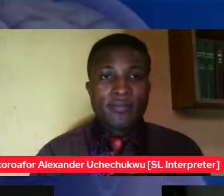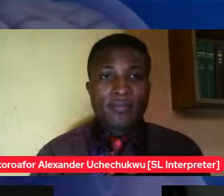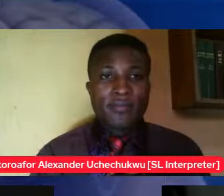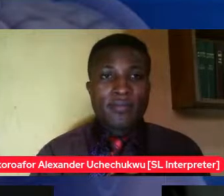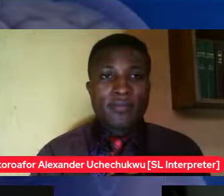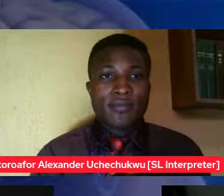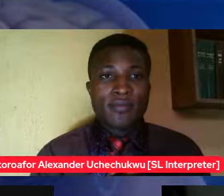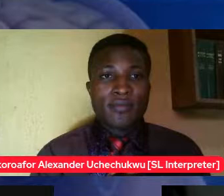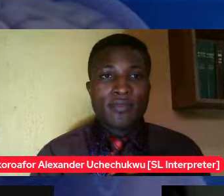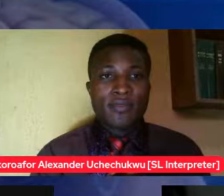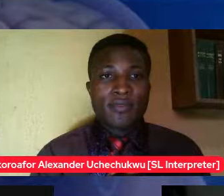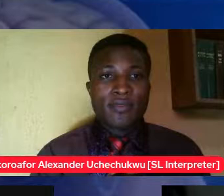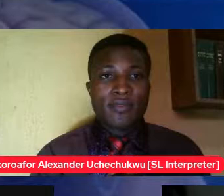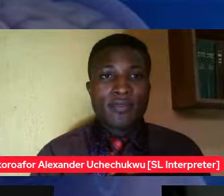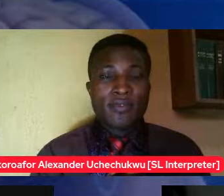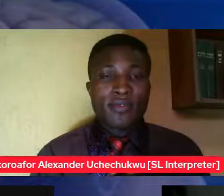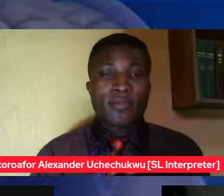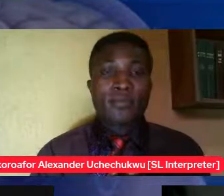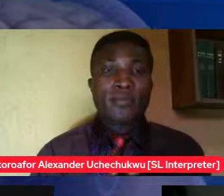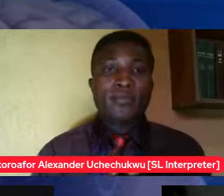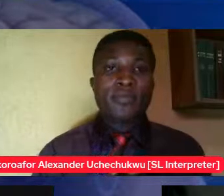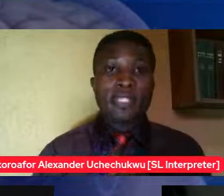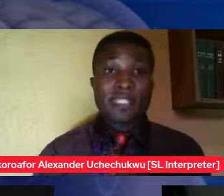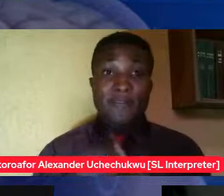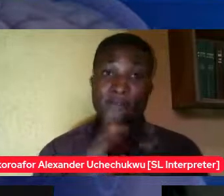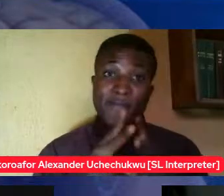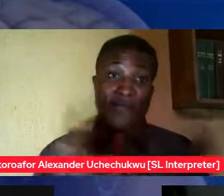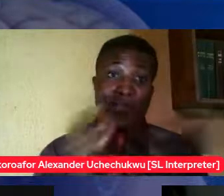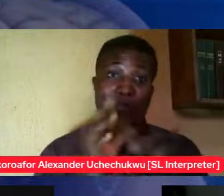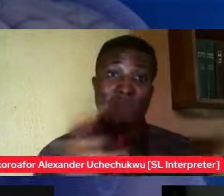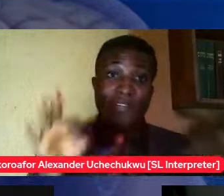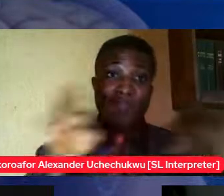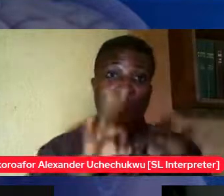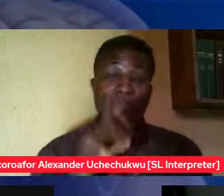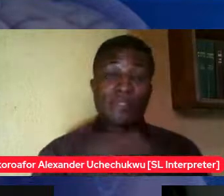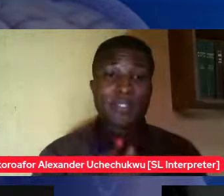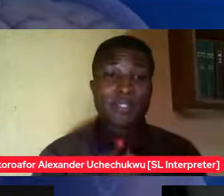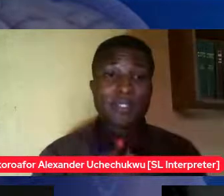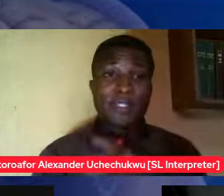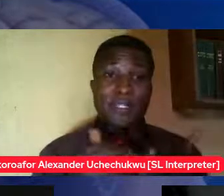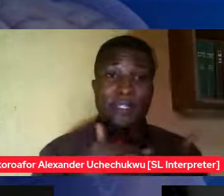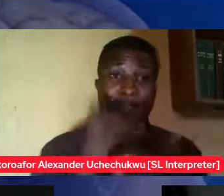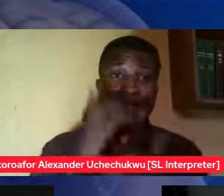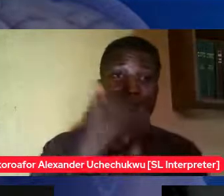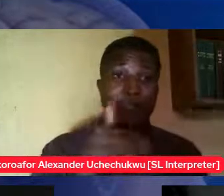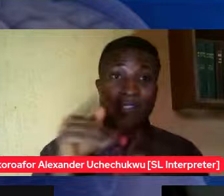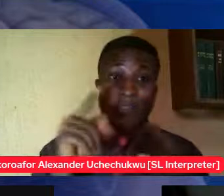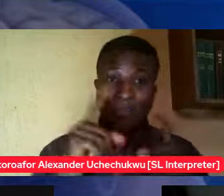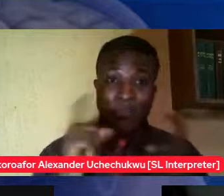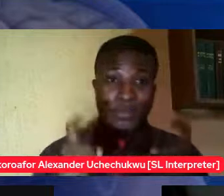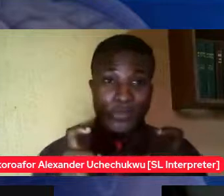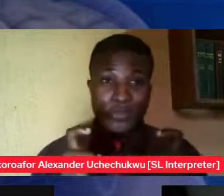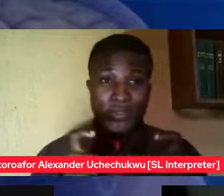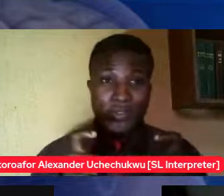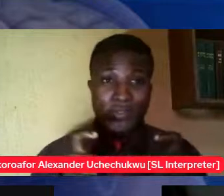yeah it's very important the next question about what to do with arousal